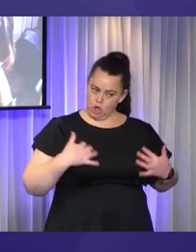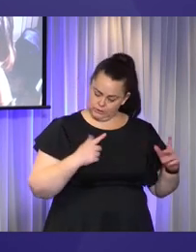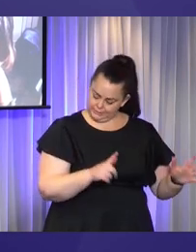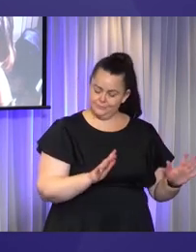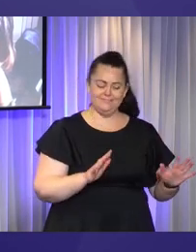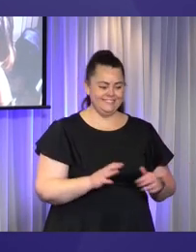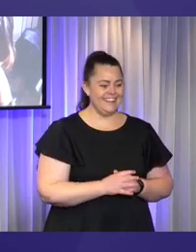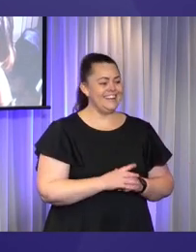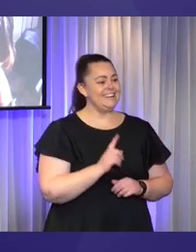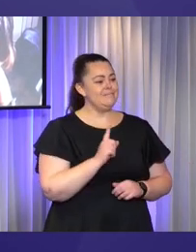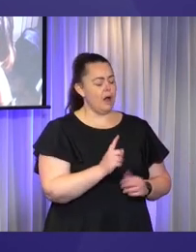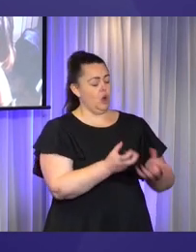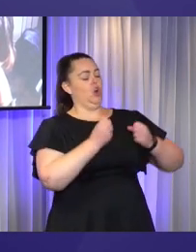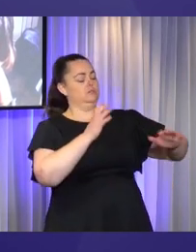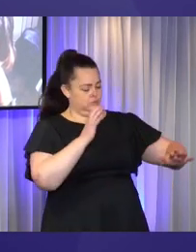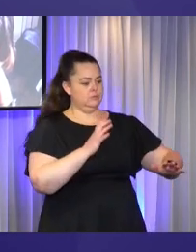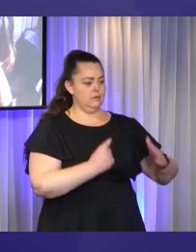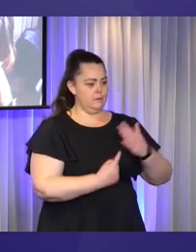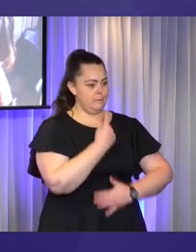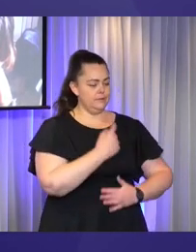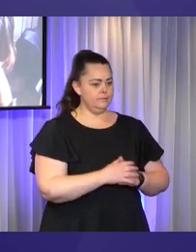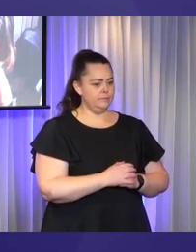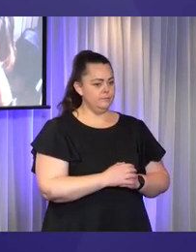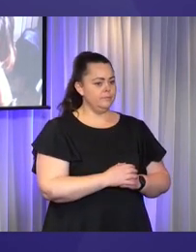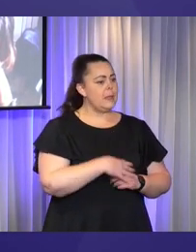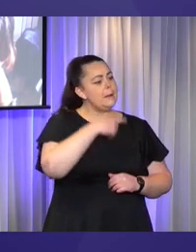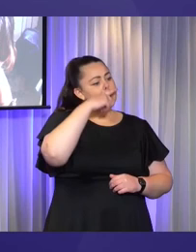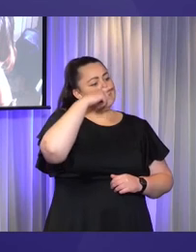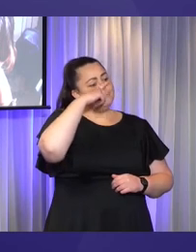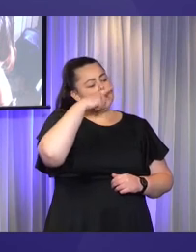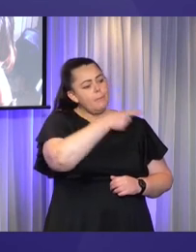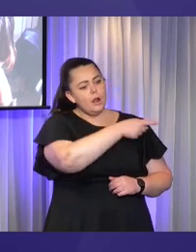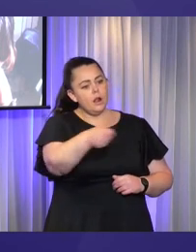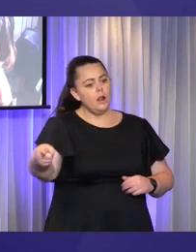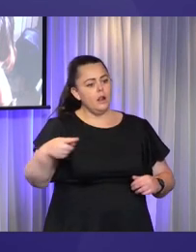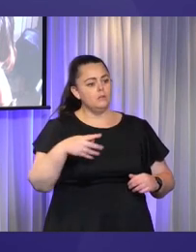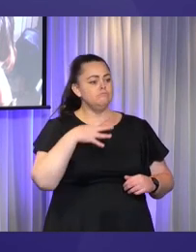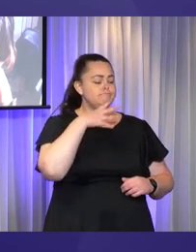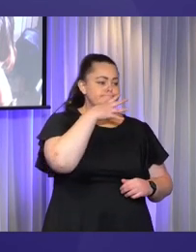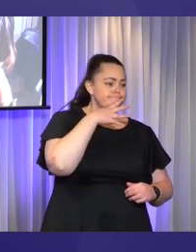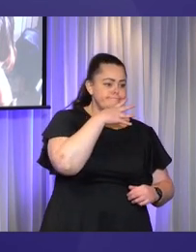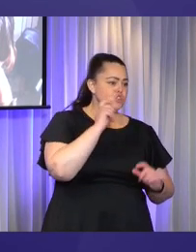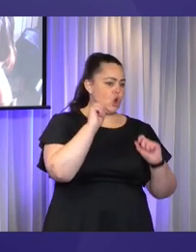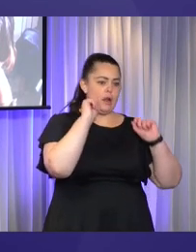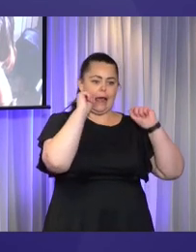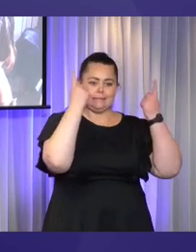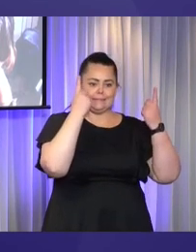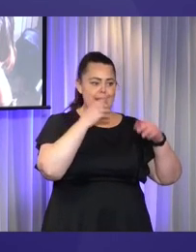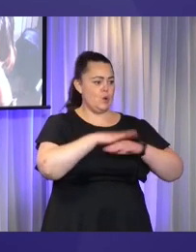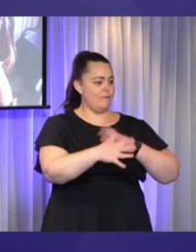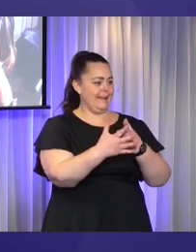say that what people don't seem to understand about some of these invisible disabilities, especially the ones that have cognitive impairment,